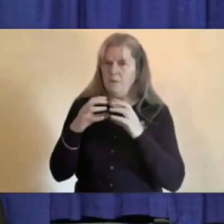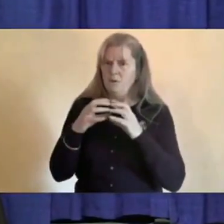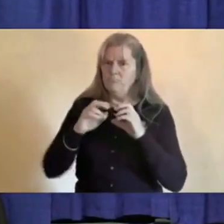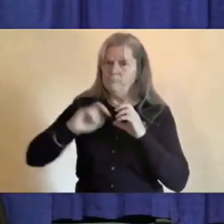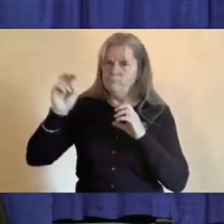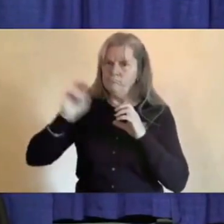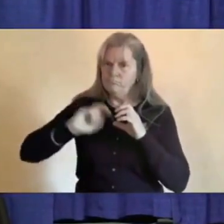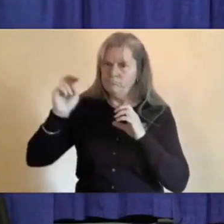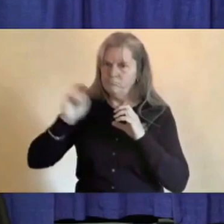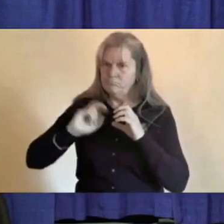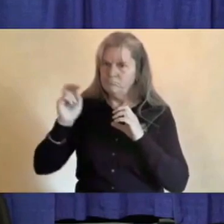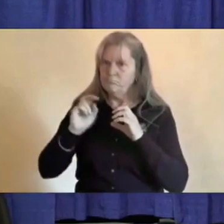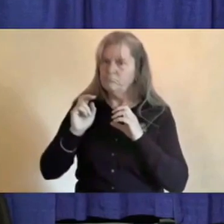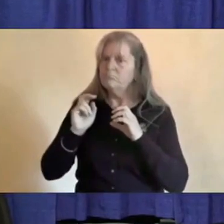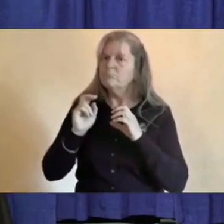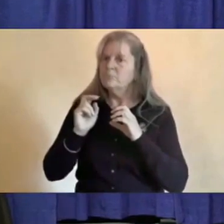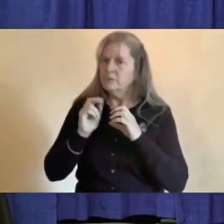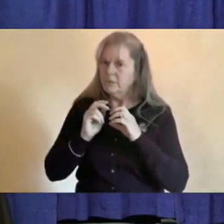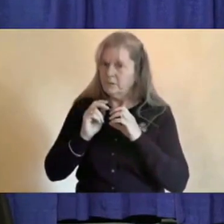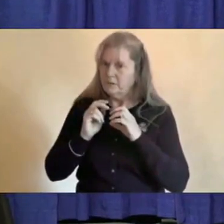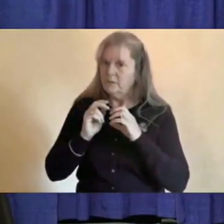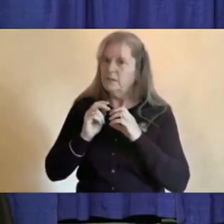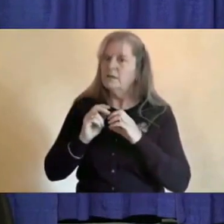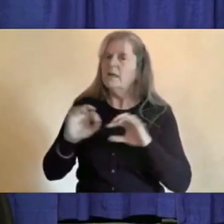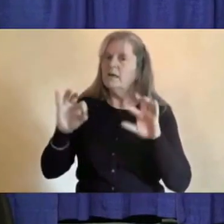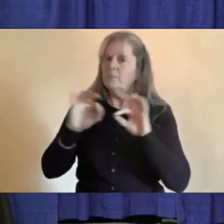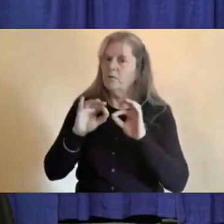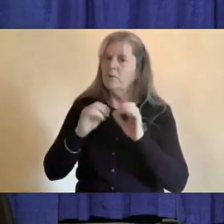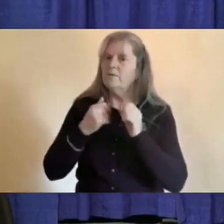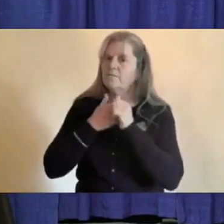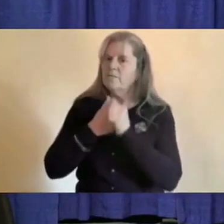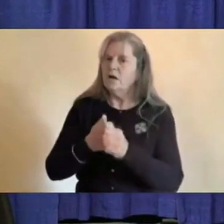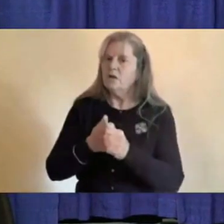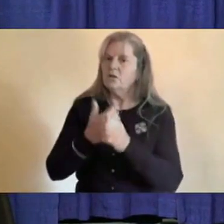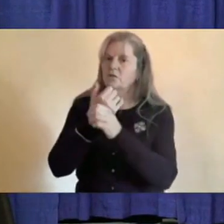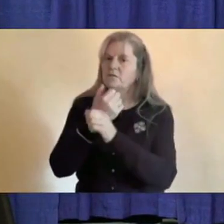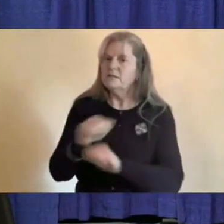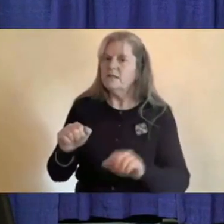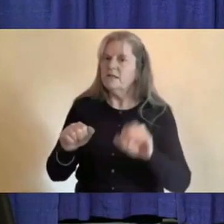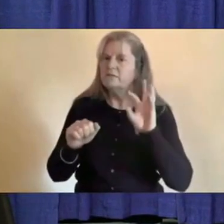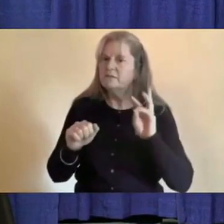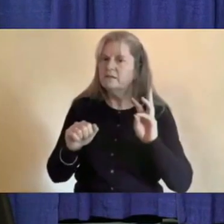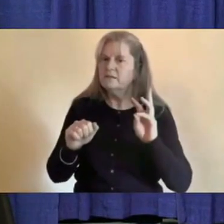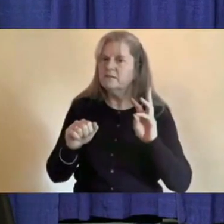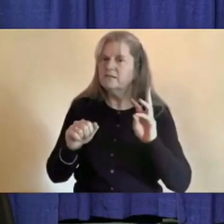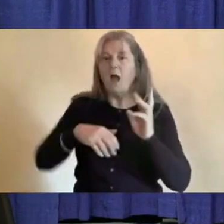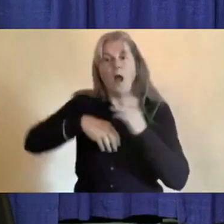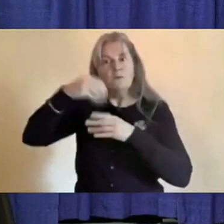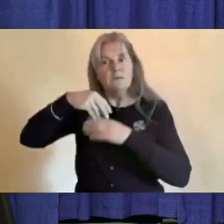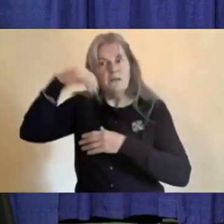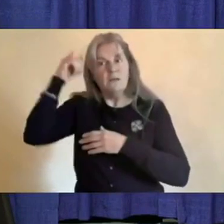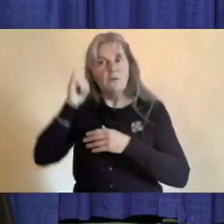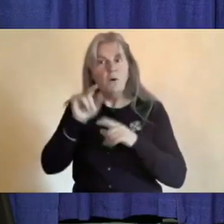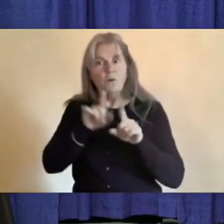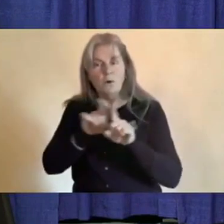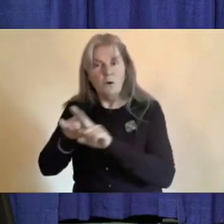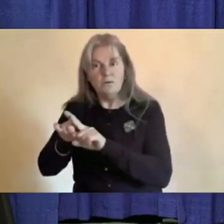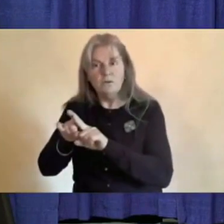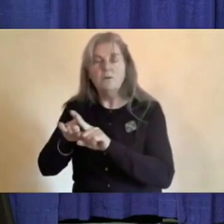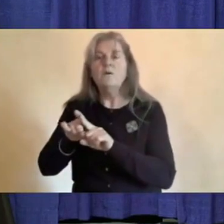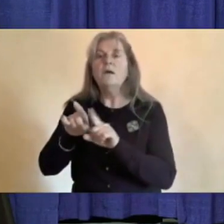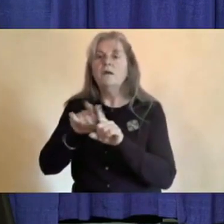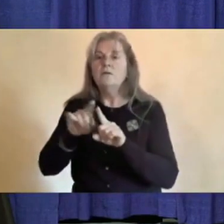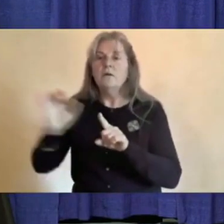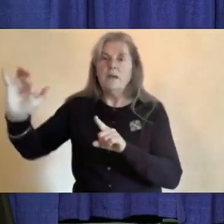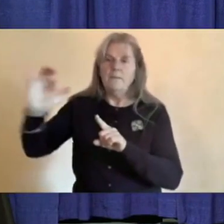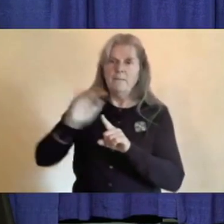having to take the Safe 6 when they practice that in B.C. and then when they come back can you just maybe